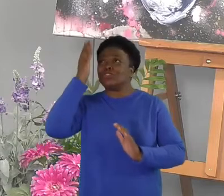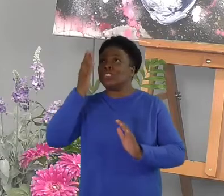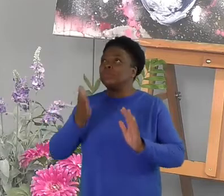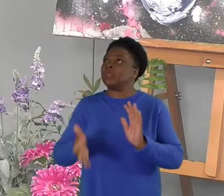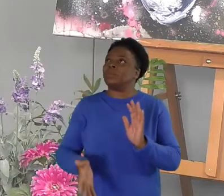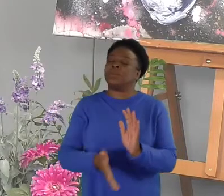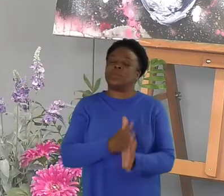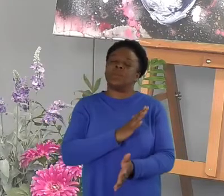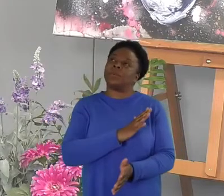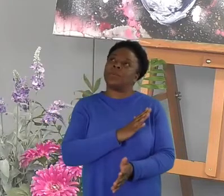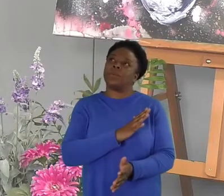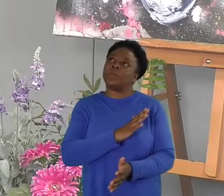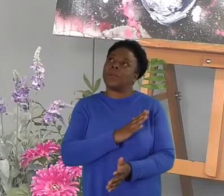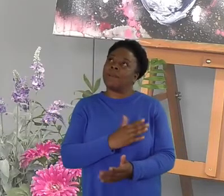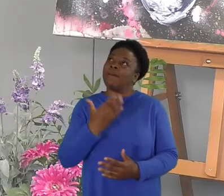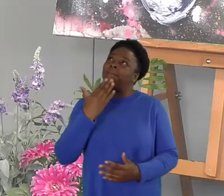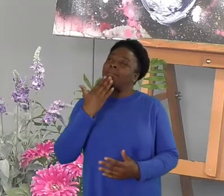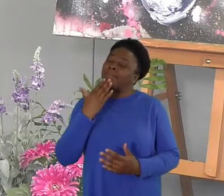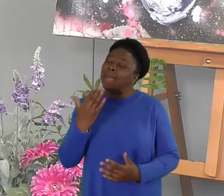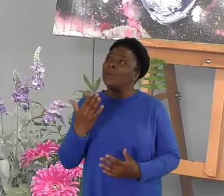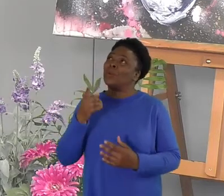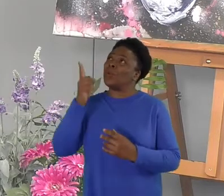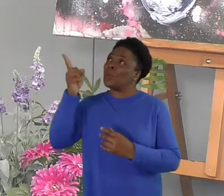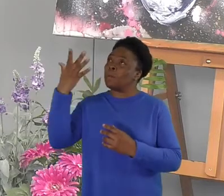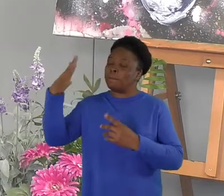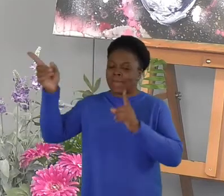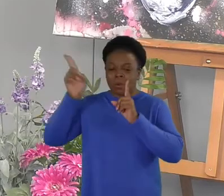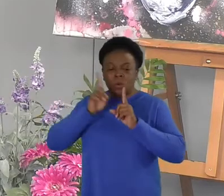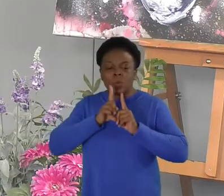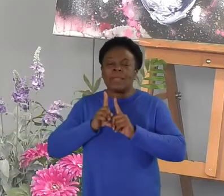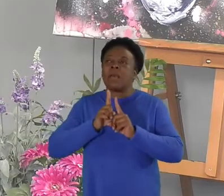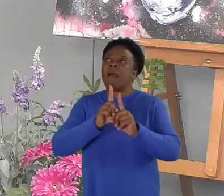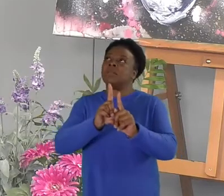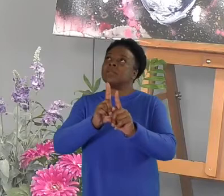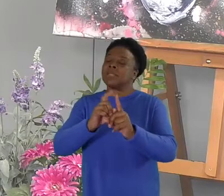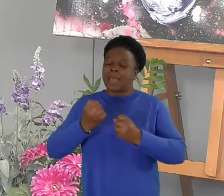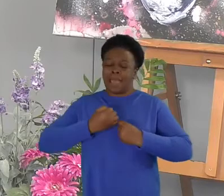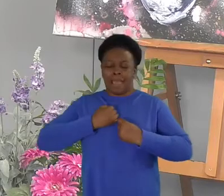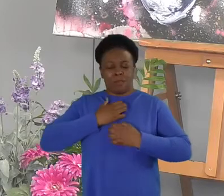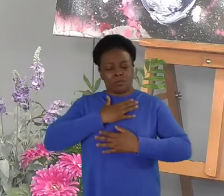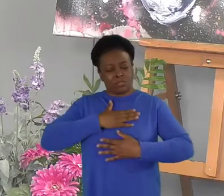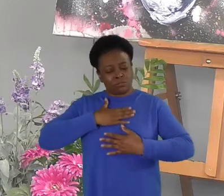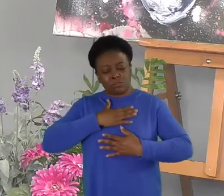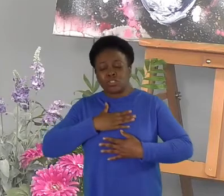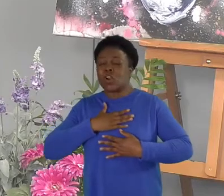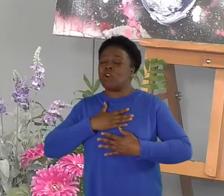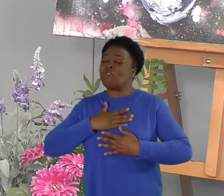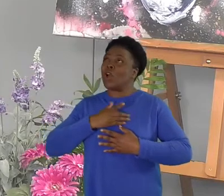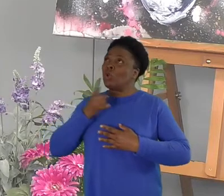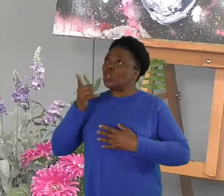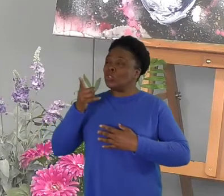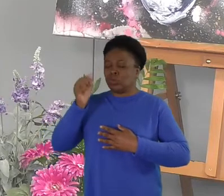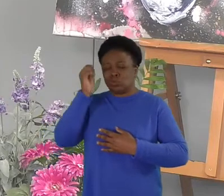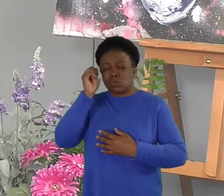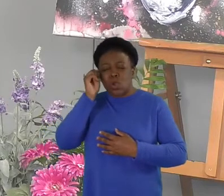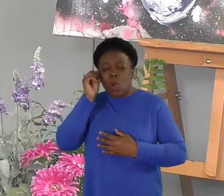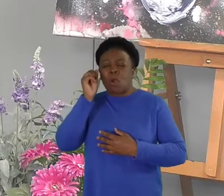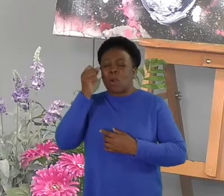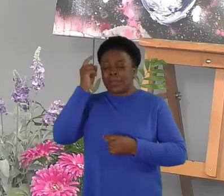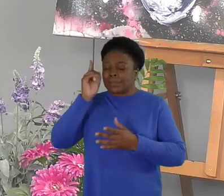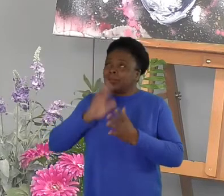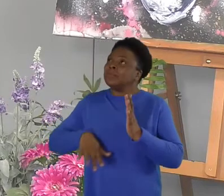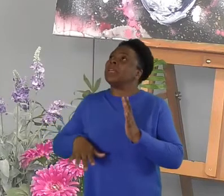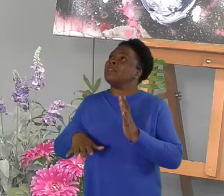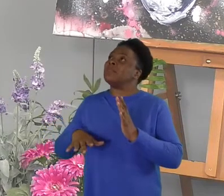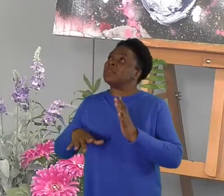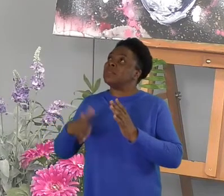Thank you that you walk this journey with us, sharing our sorrow, tenderly caring for us and giving us grace